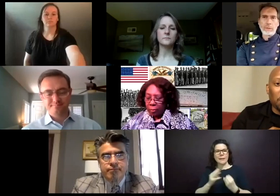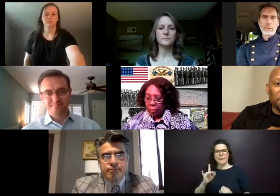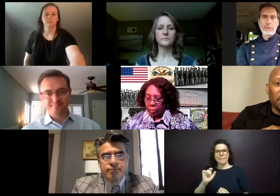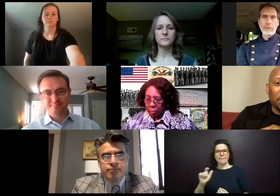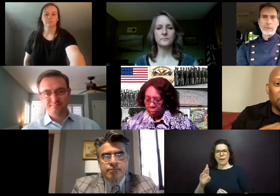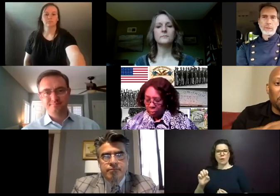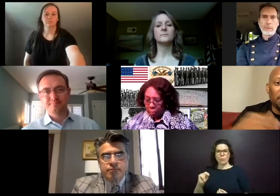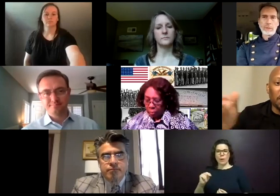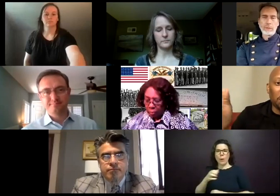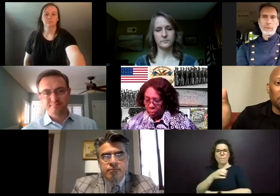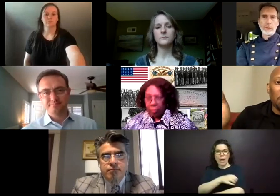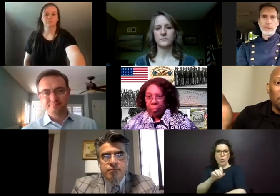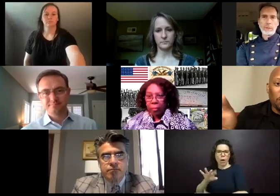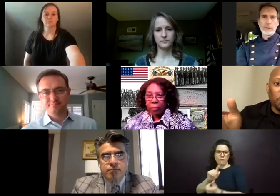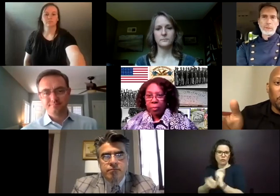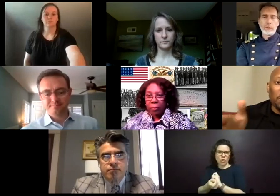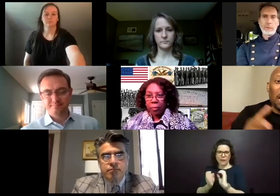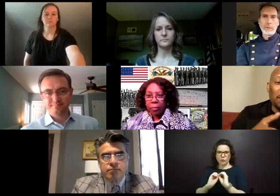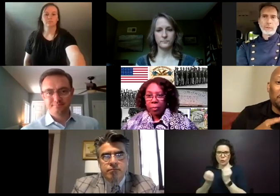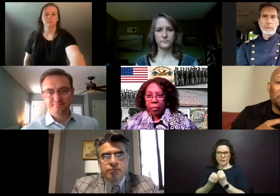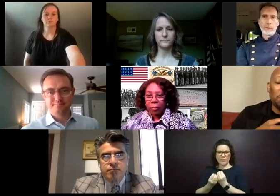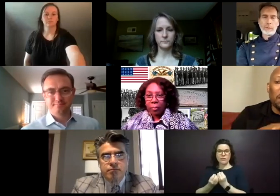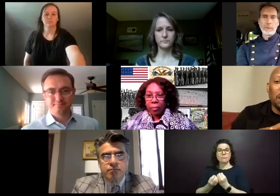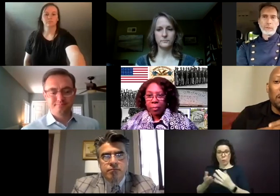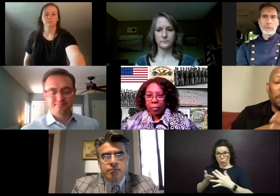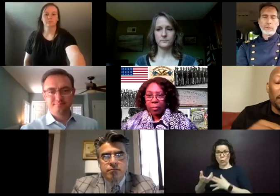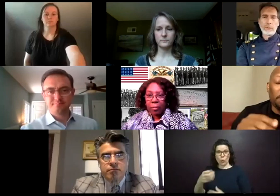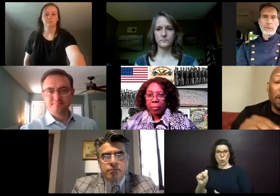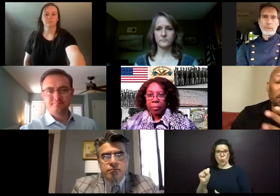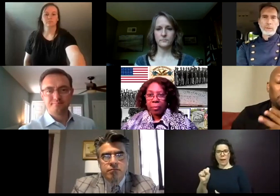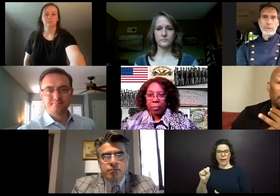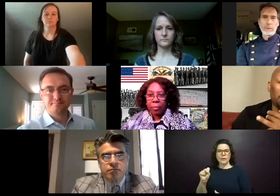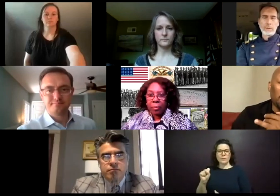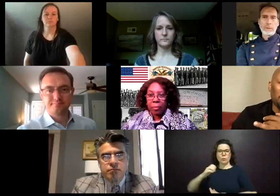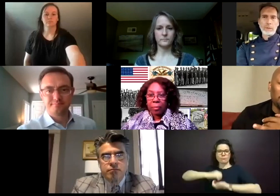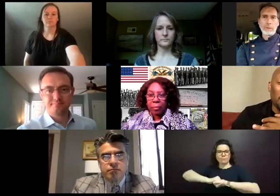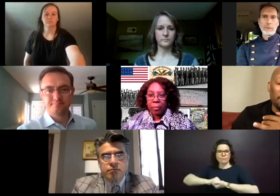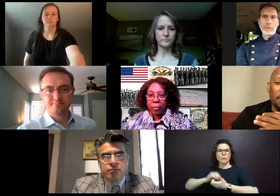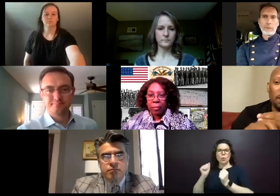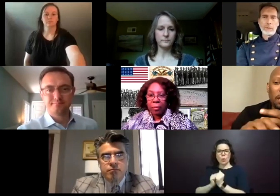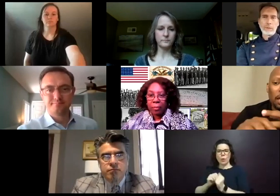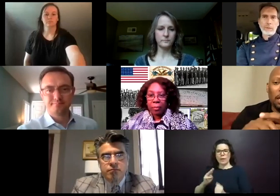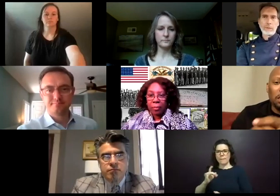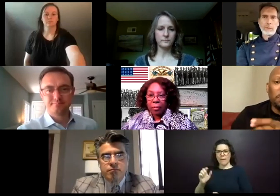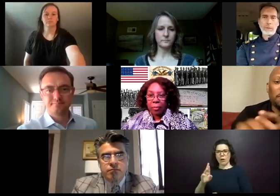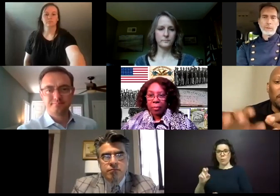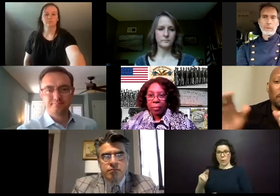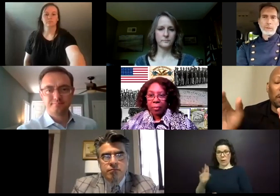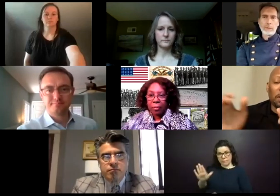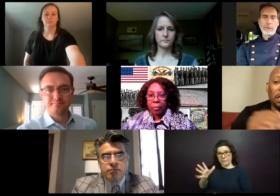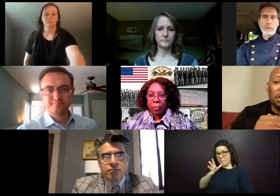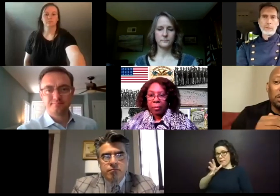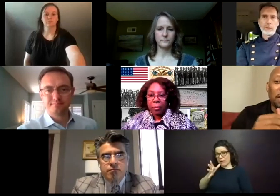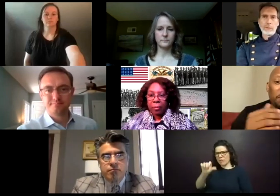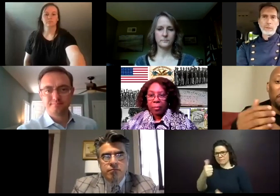Power of Change organization, through the high school that partners with Michael Brown's mother and a couple of other